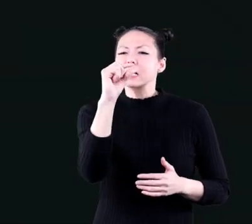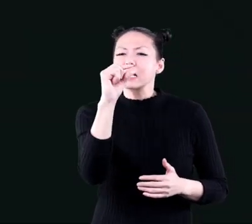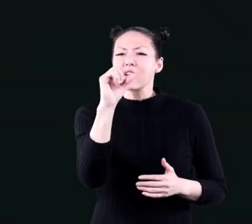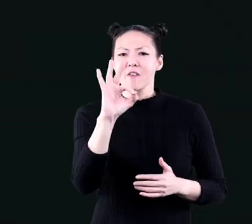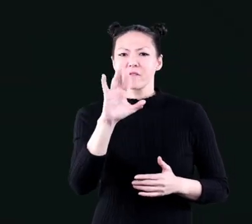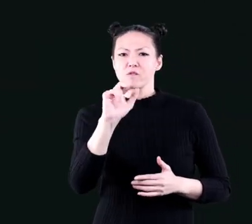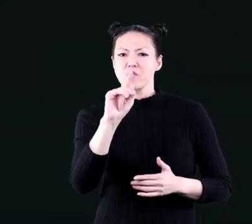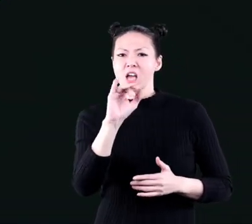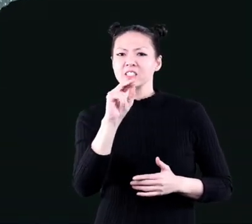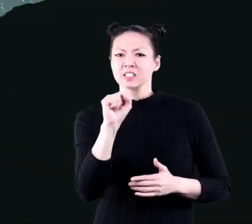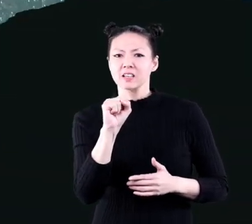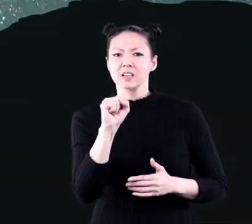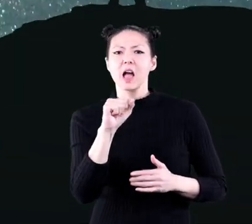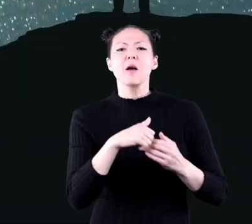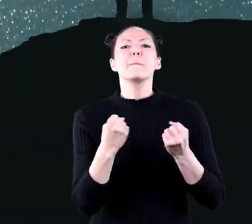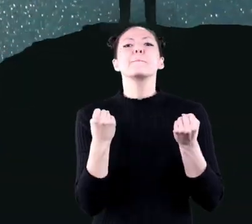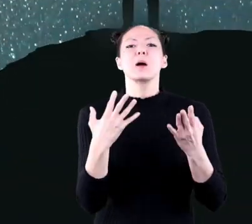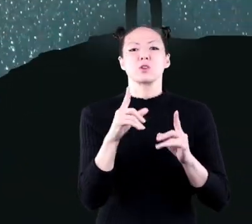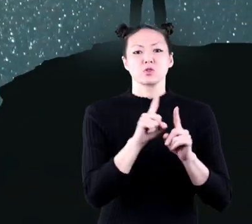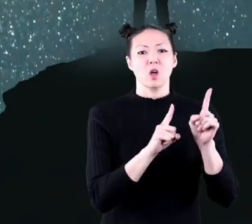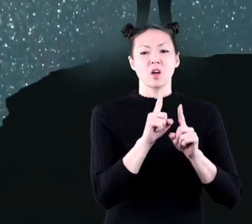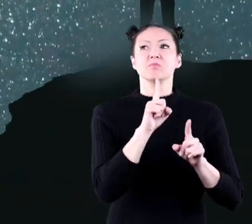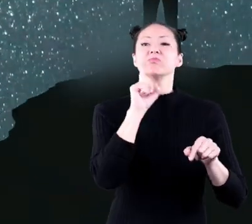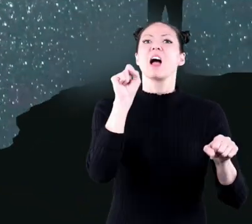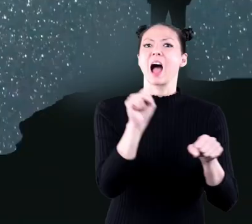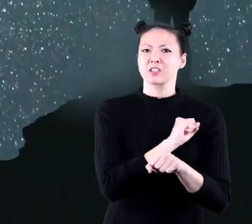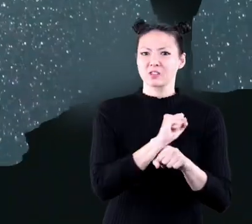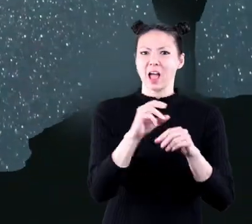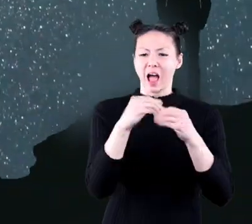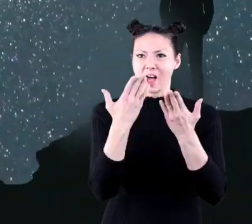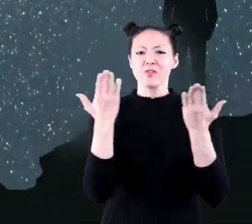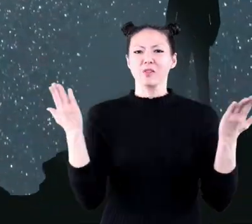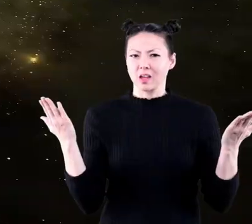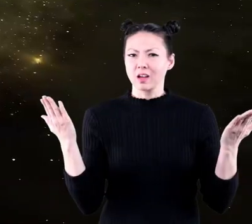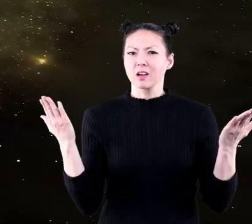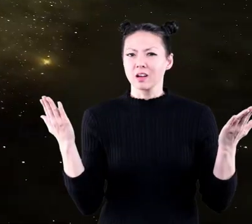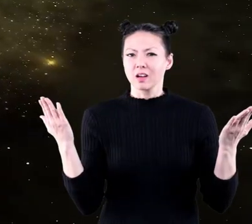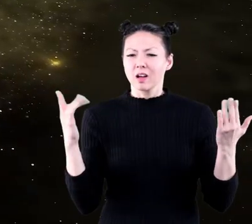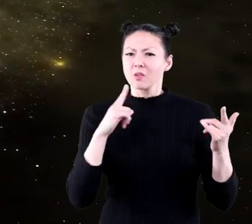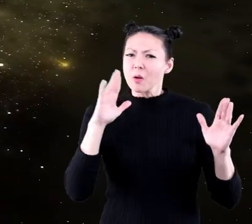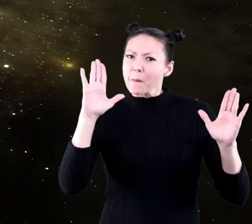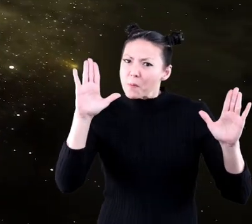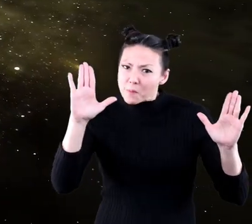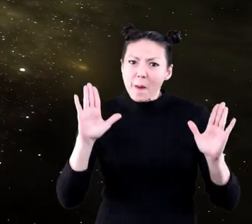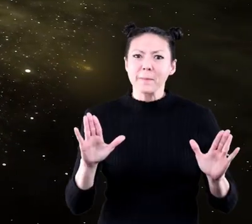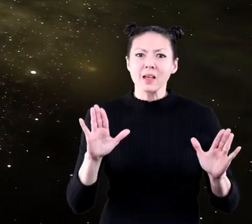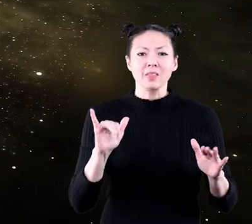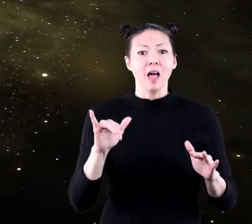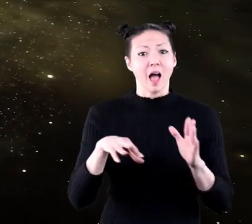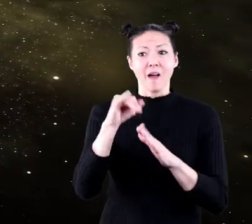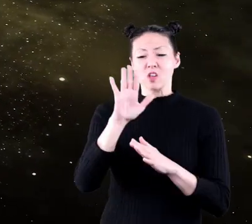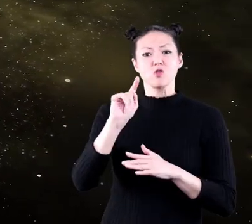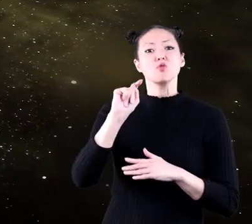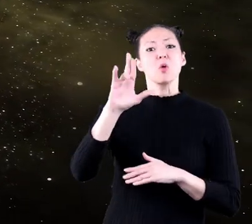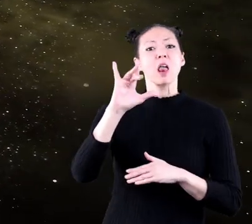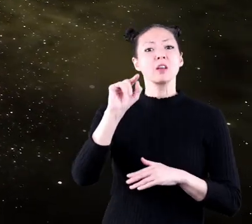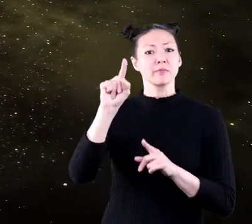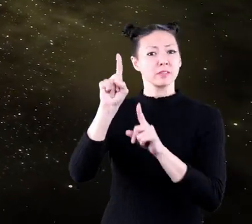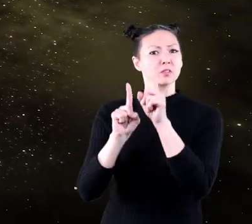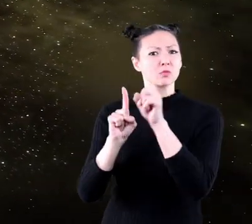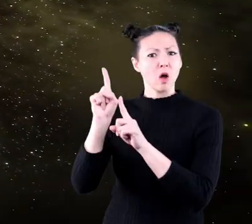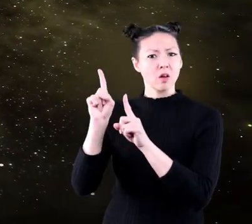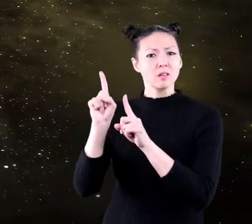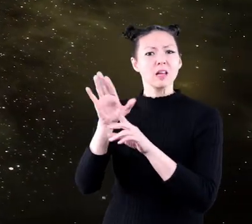a tiny fraction of how many stars are really out there. What's remarkable is that out of the trillions of